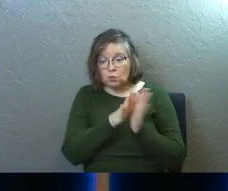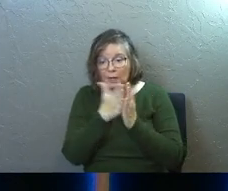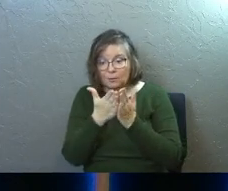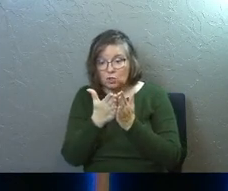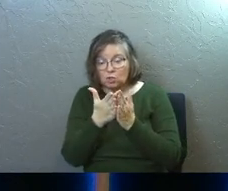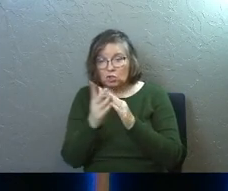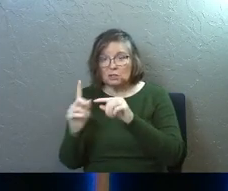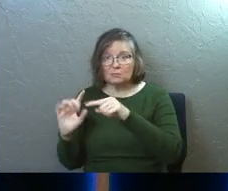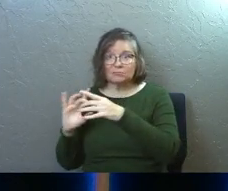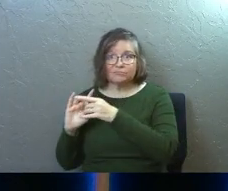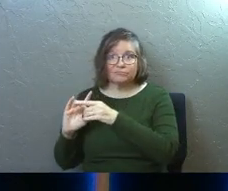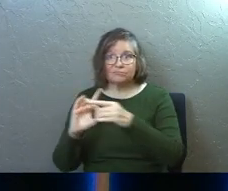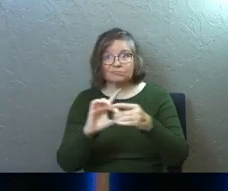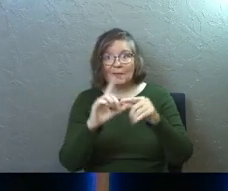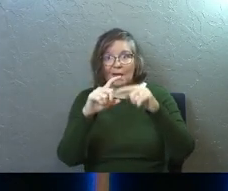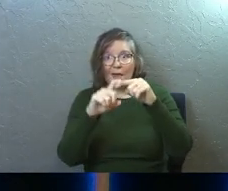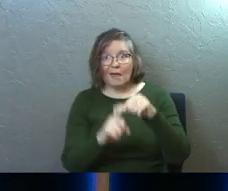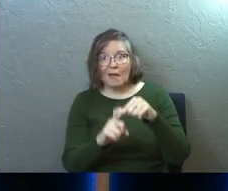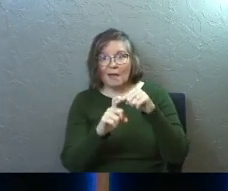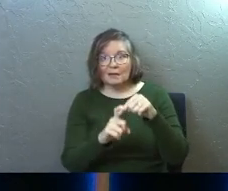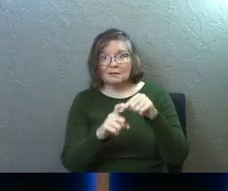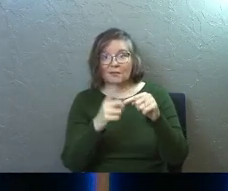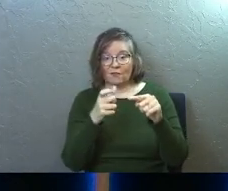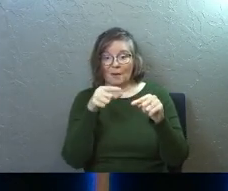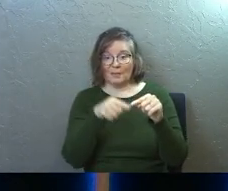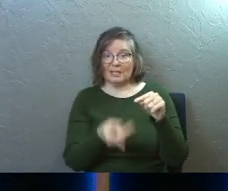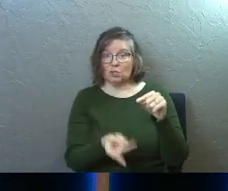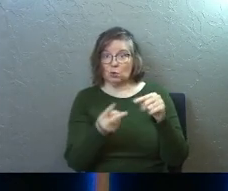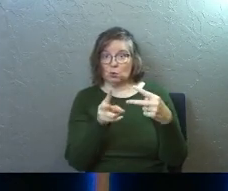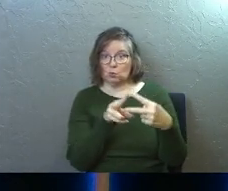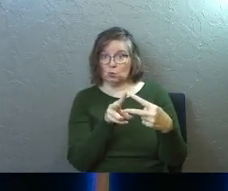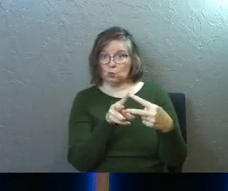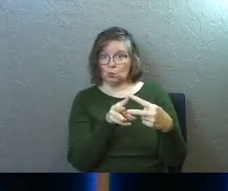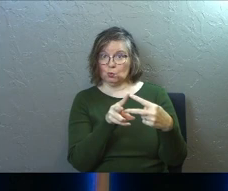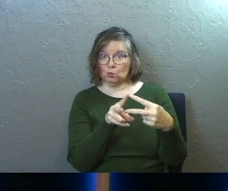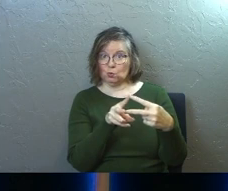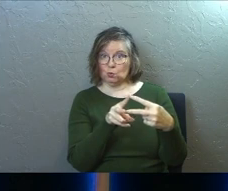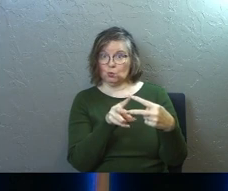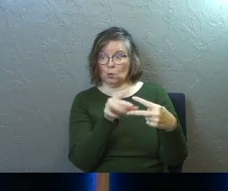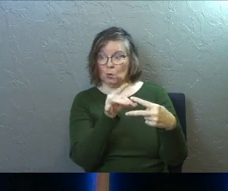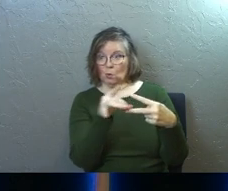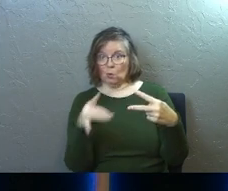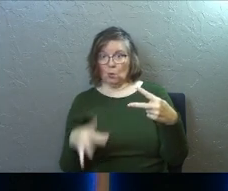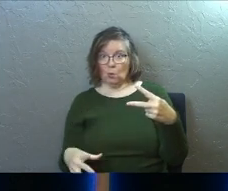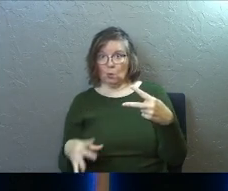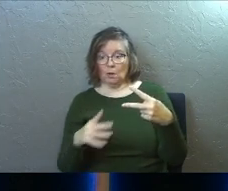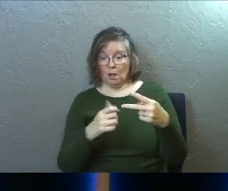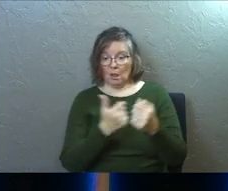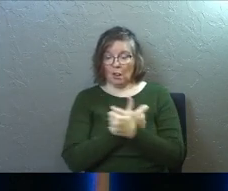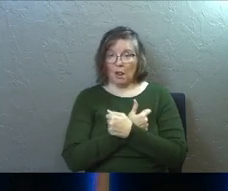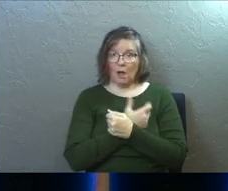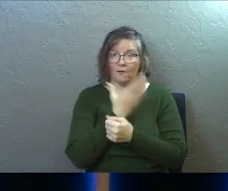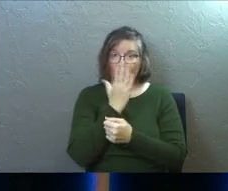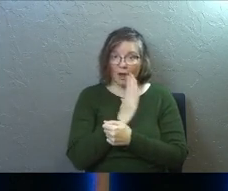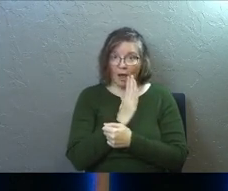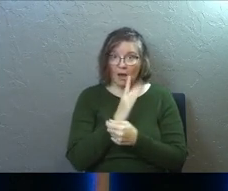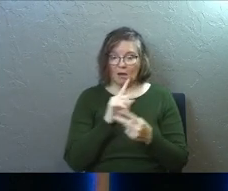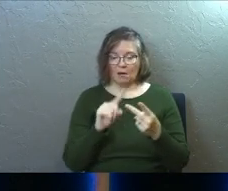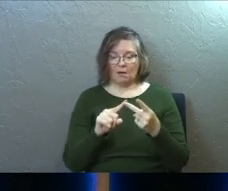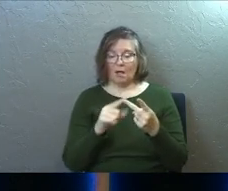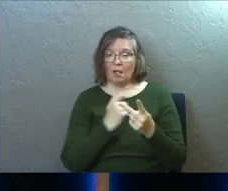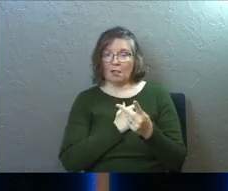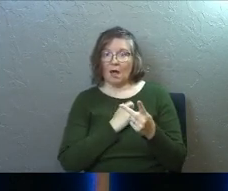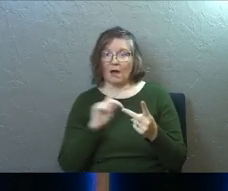hangs from these two. Love God and love people.